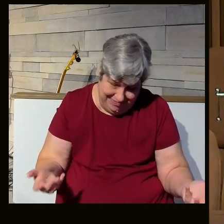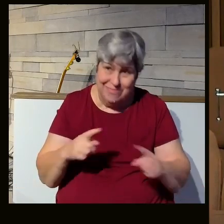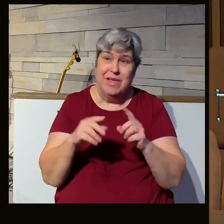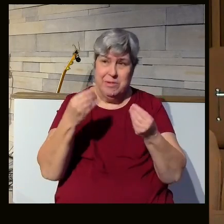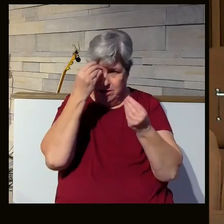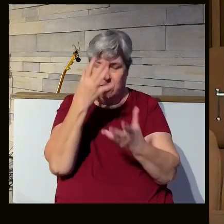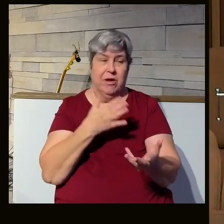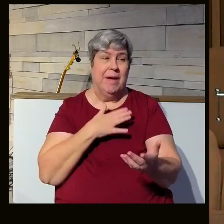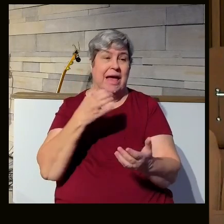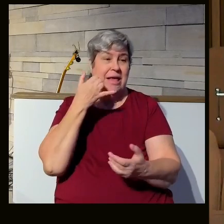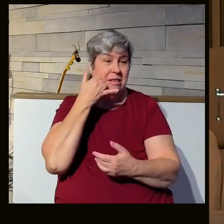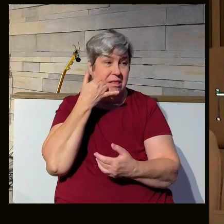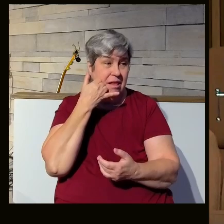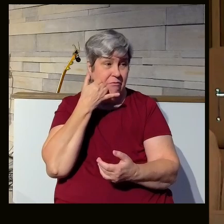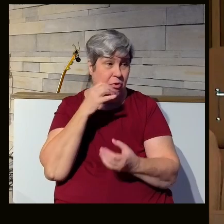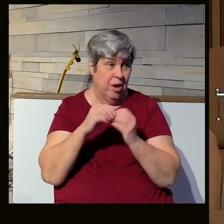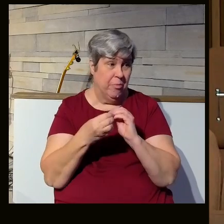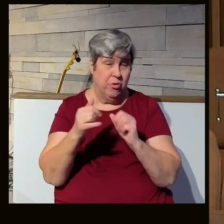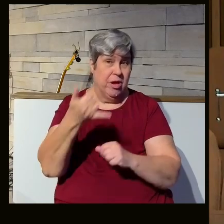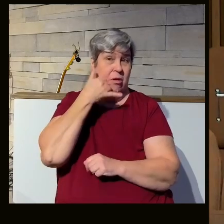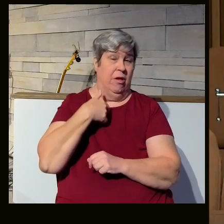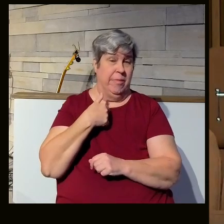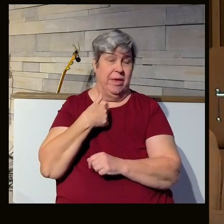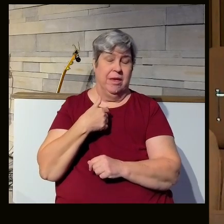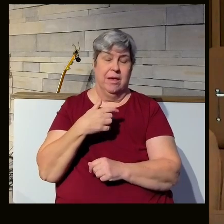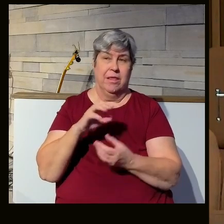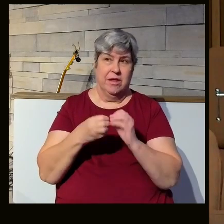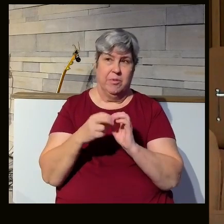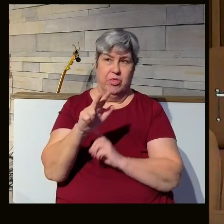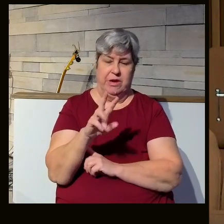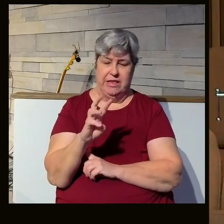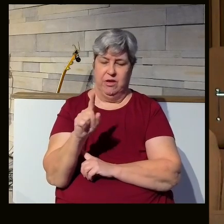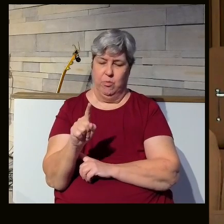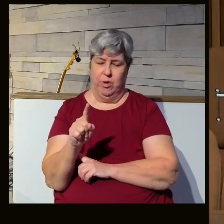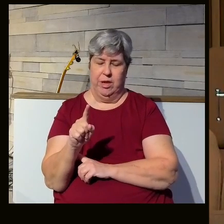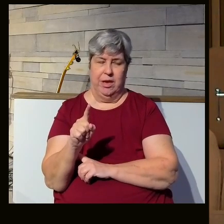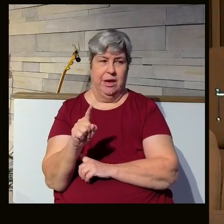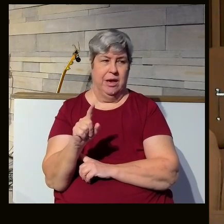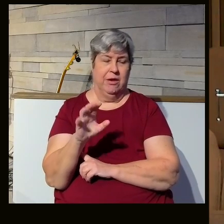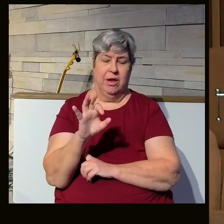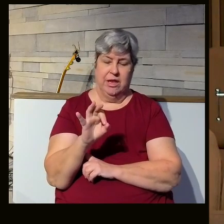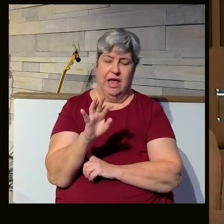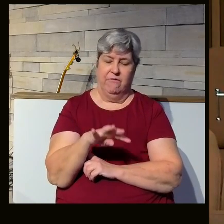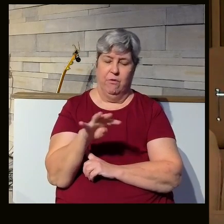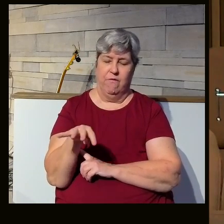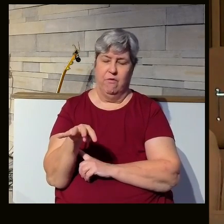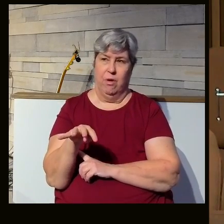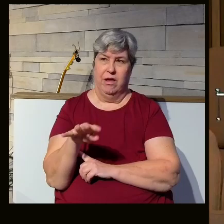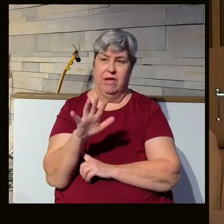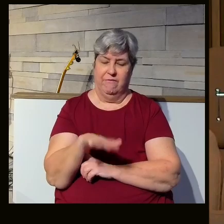But I'm going to give you my cell phone number and you can call me later or leave a voicemail. My cell phone number is 361-944